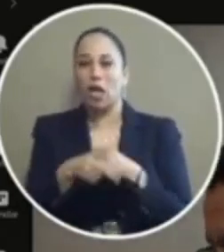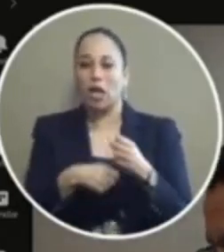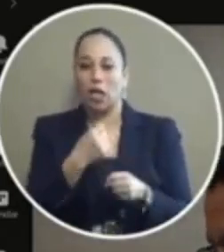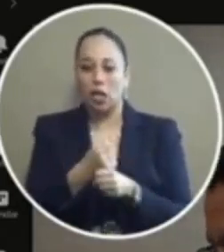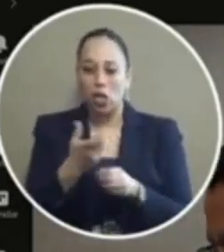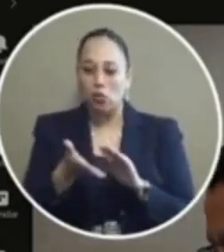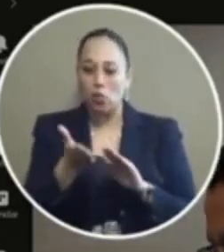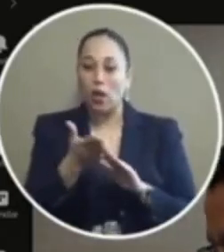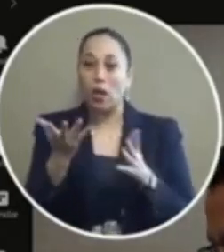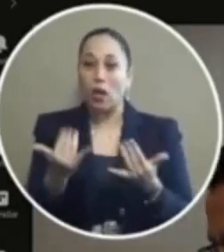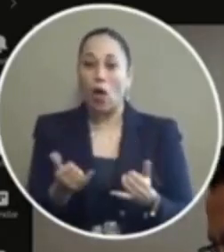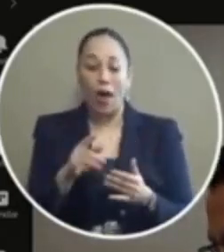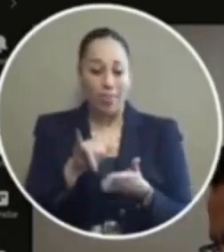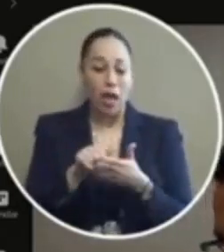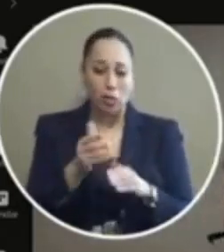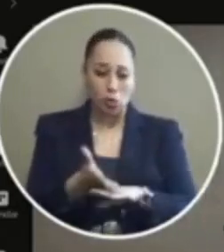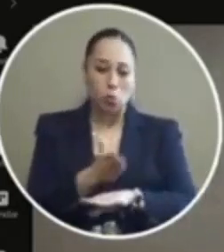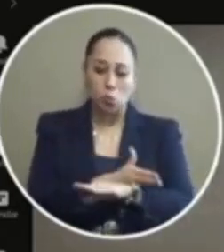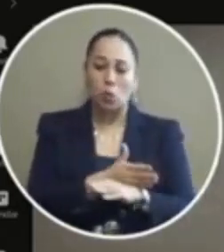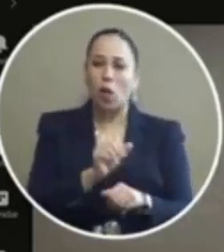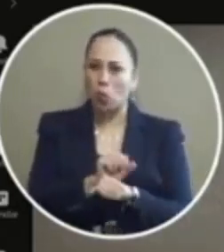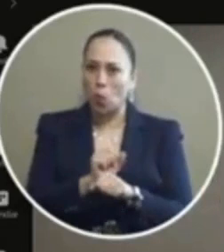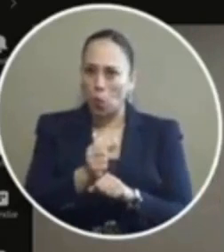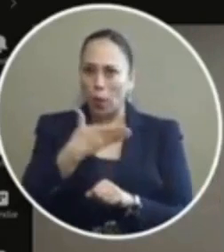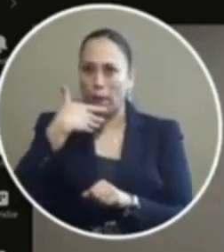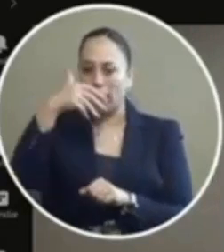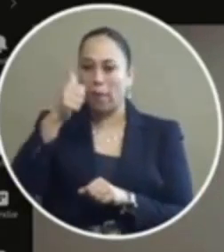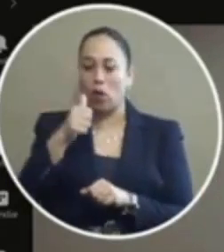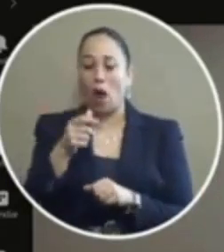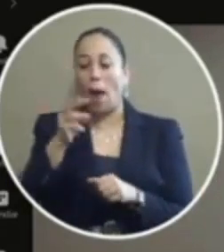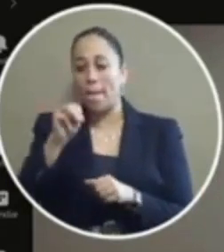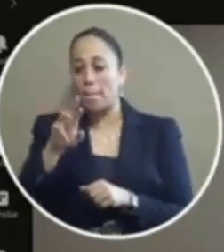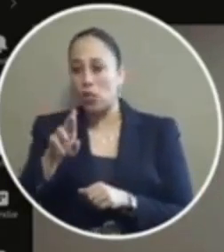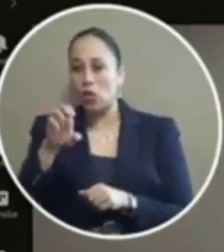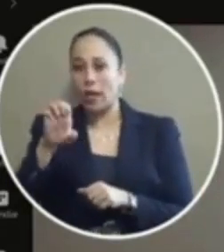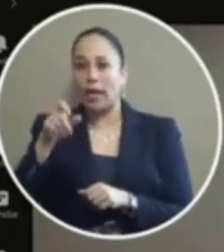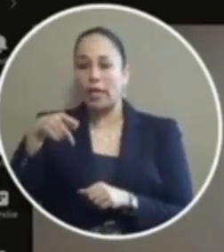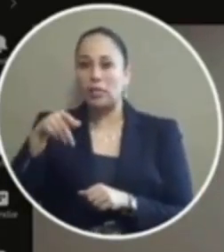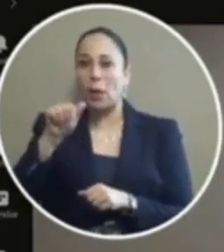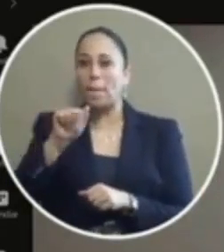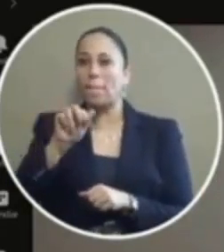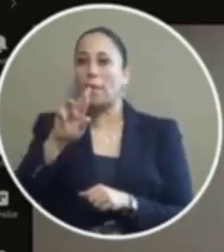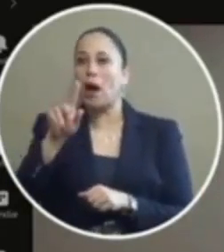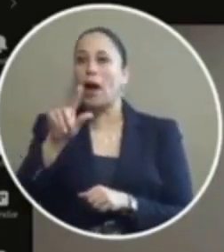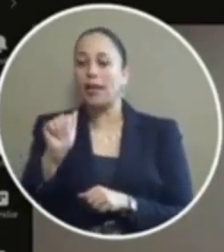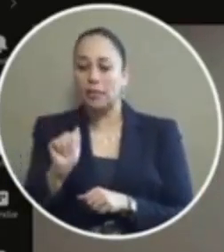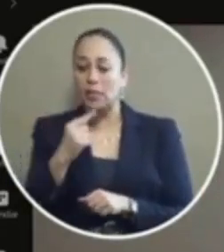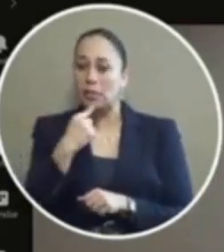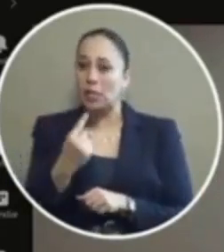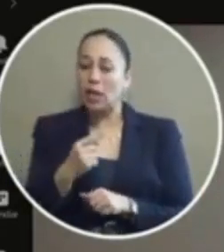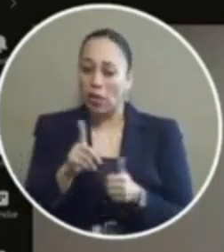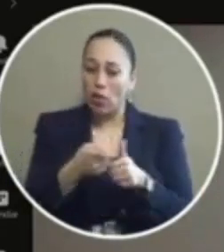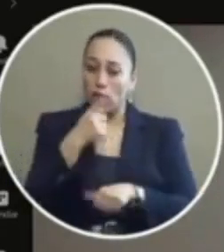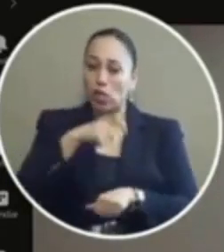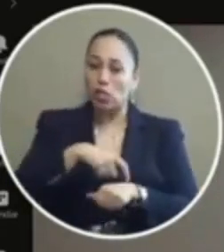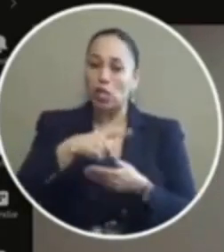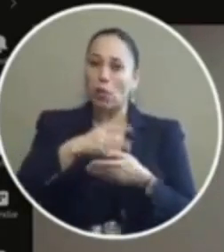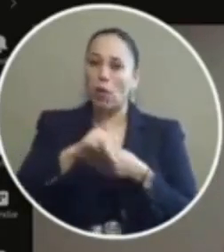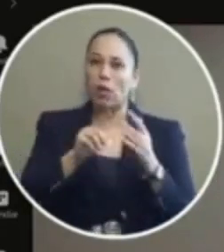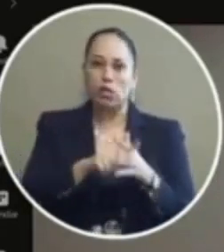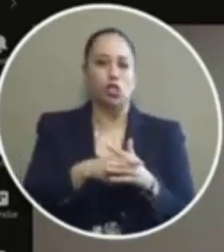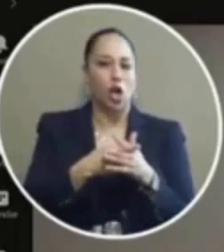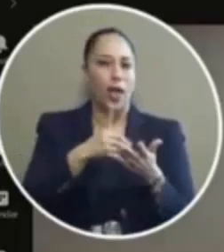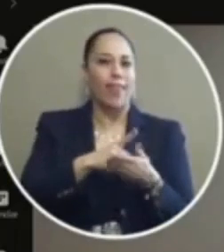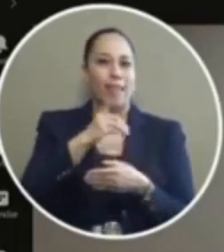and that's just to make it better and make it work better i mean mr esparza will will tell you i mean the first chance program that started in